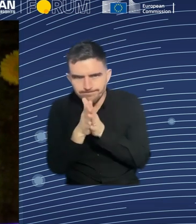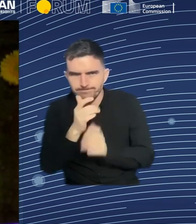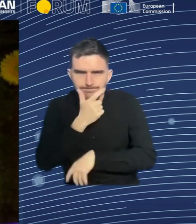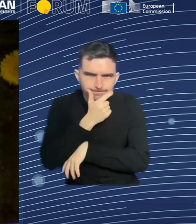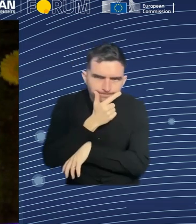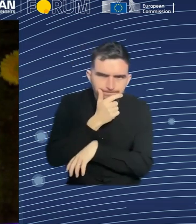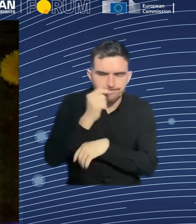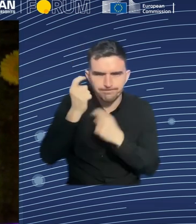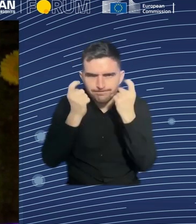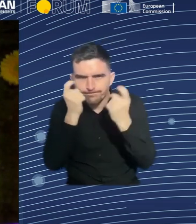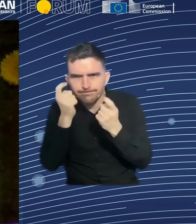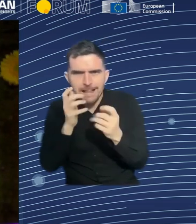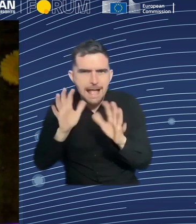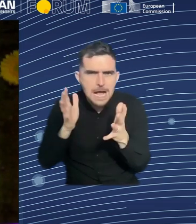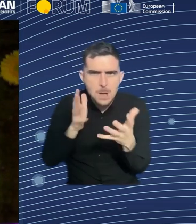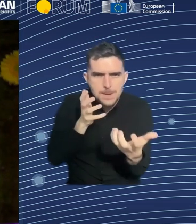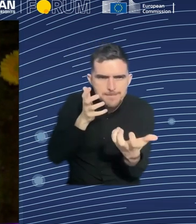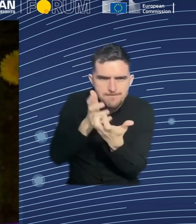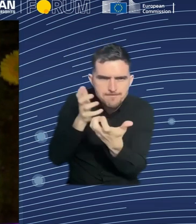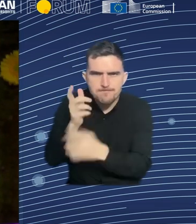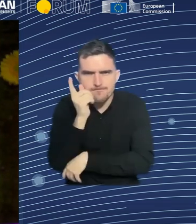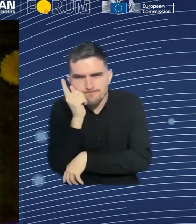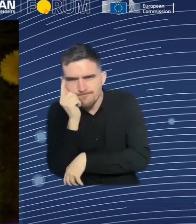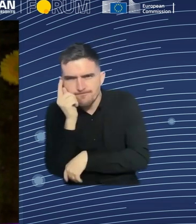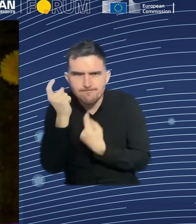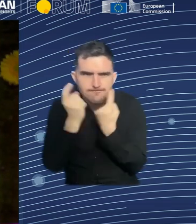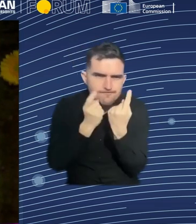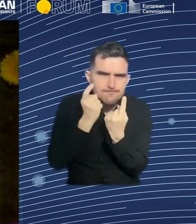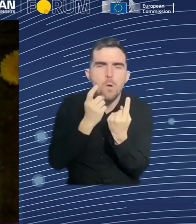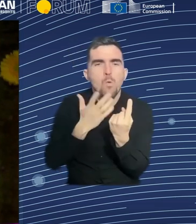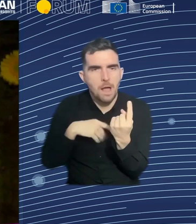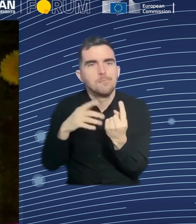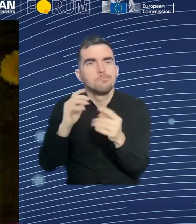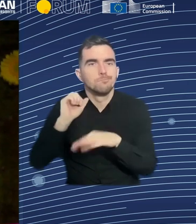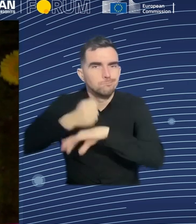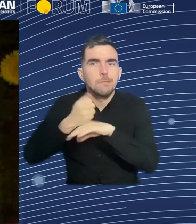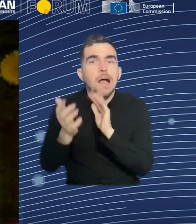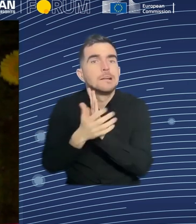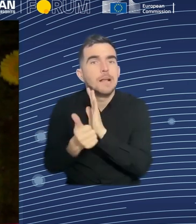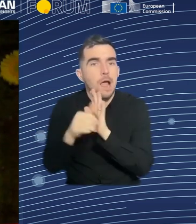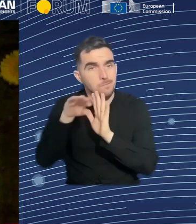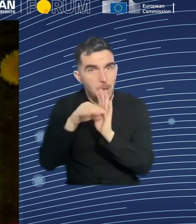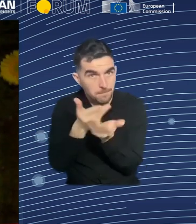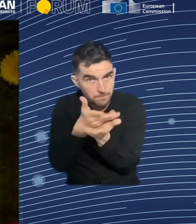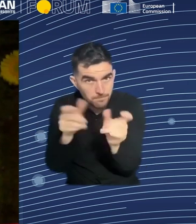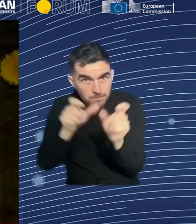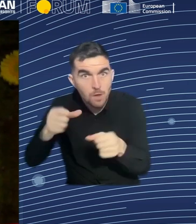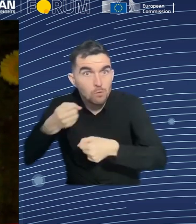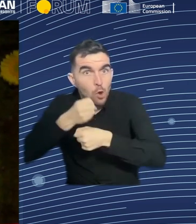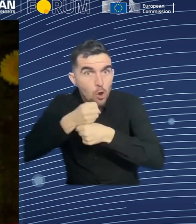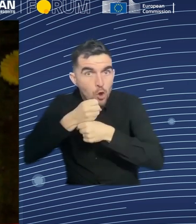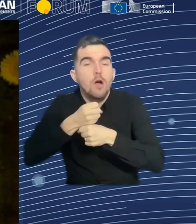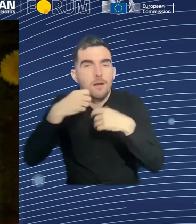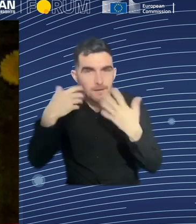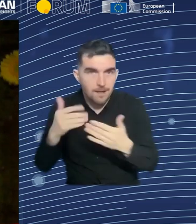employees. And then they are directly in the company and they are talking with the other